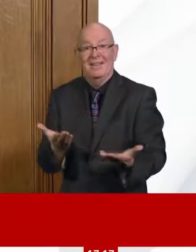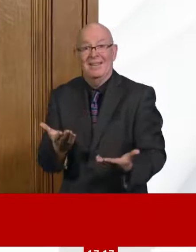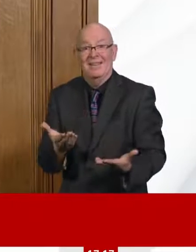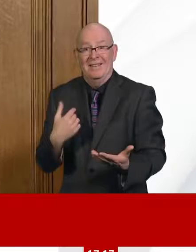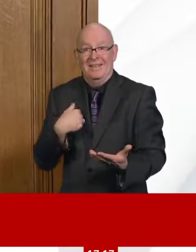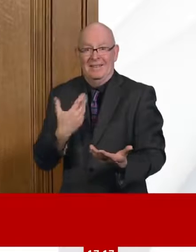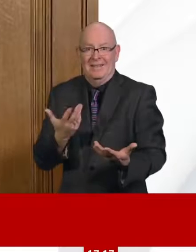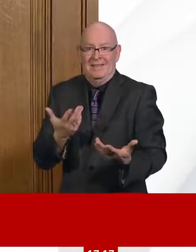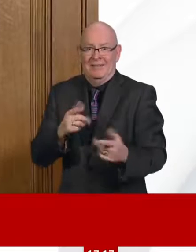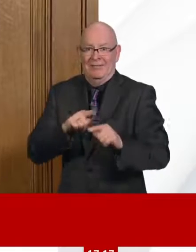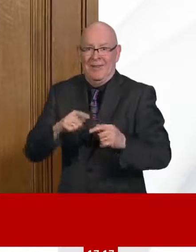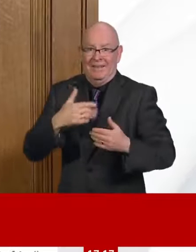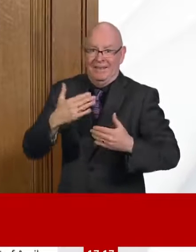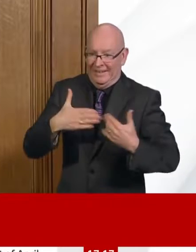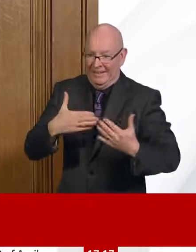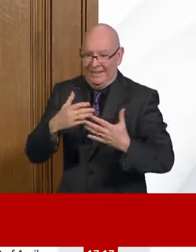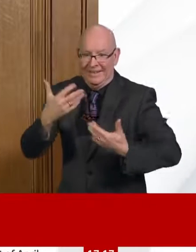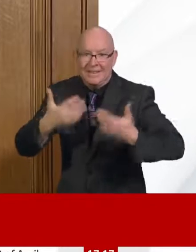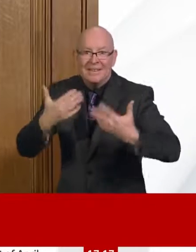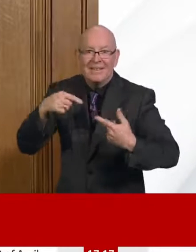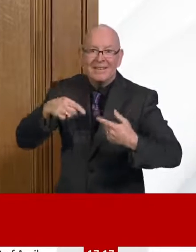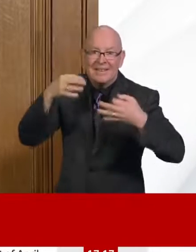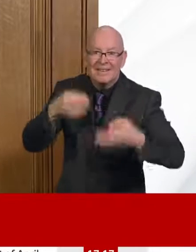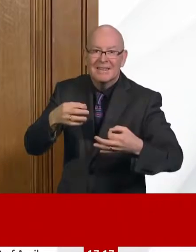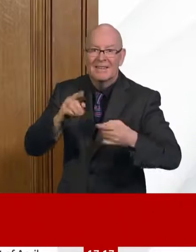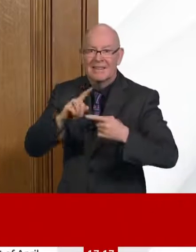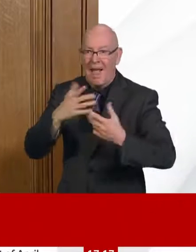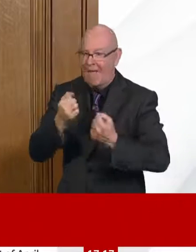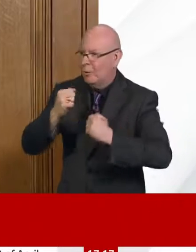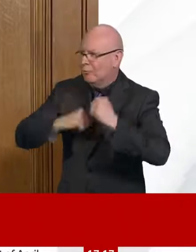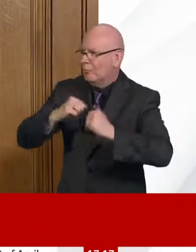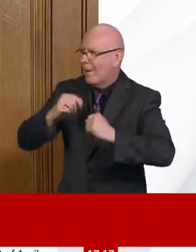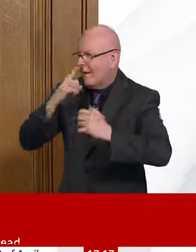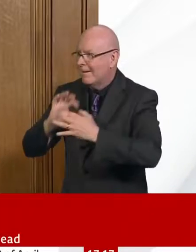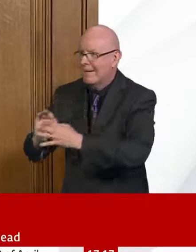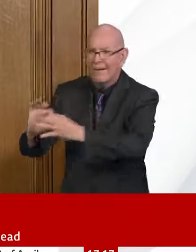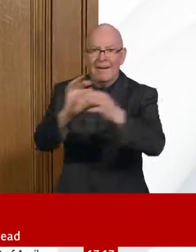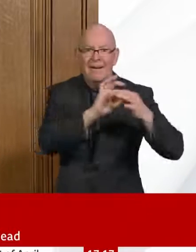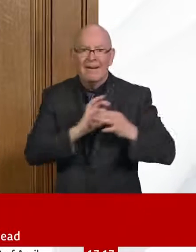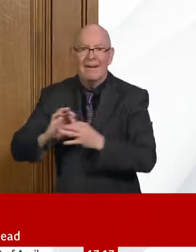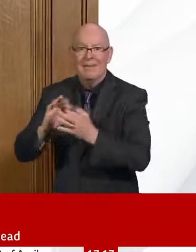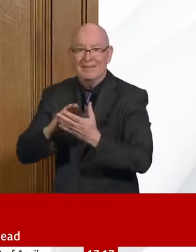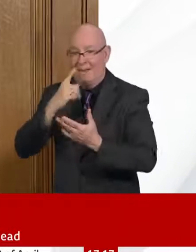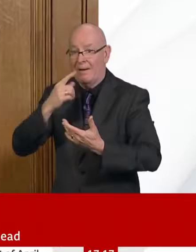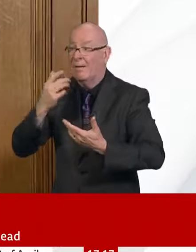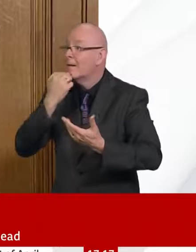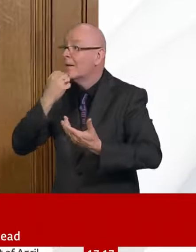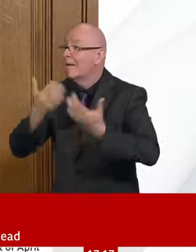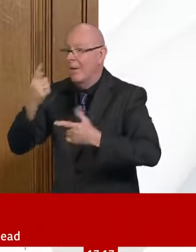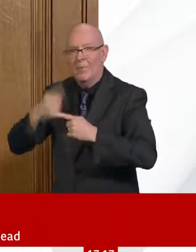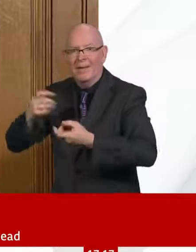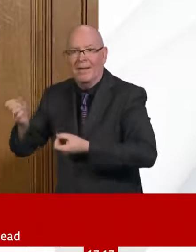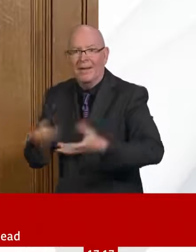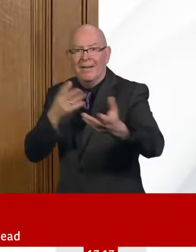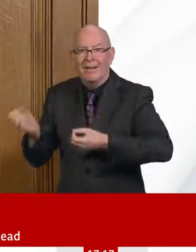are registering deaths based on a probable diagnosis and not necessarily on a tested diagnosis. So there are key